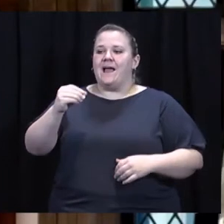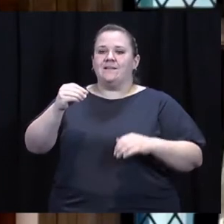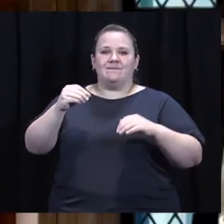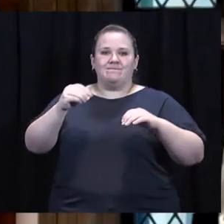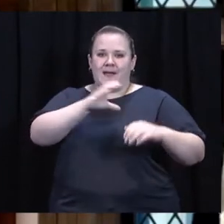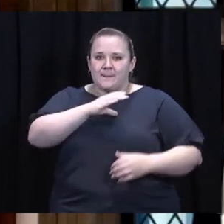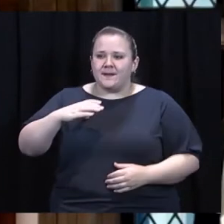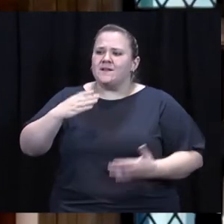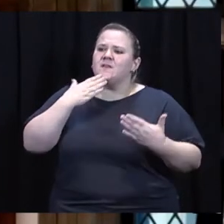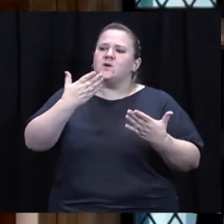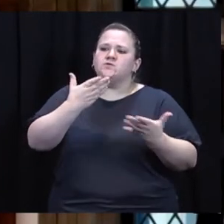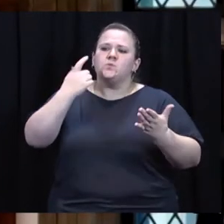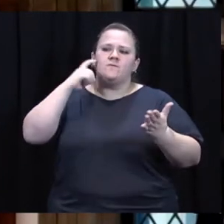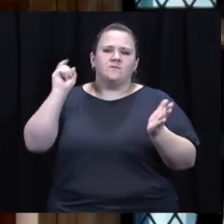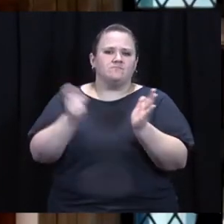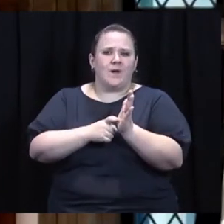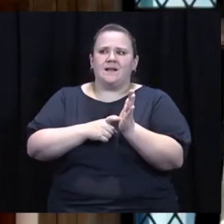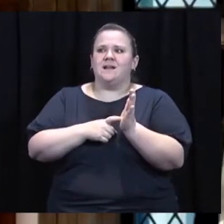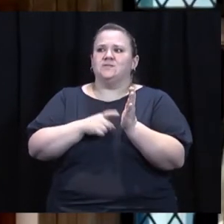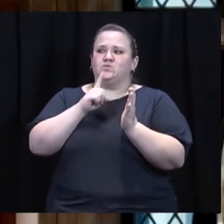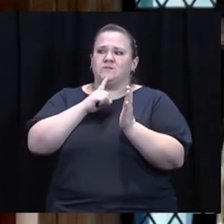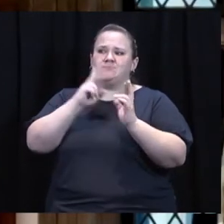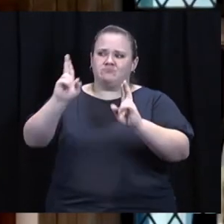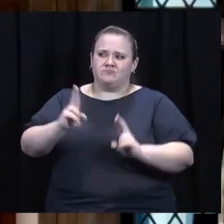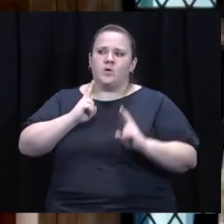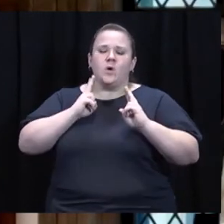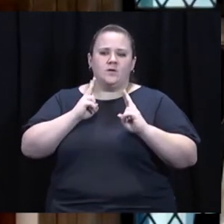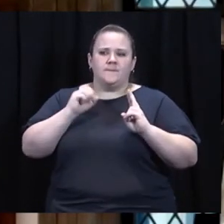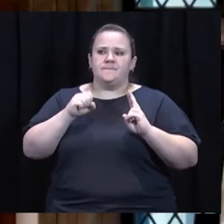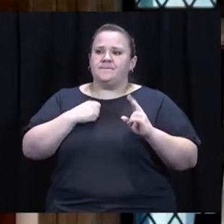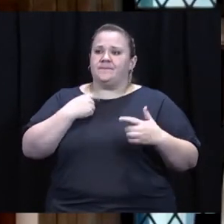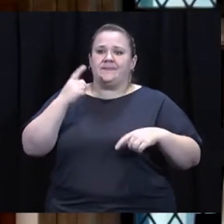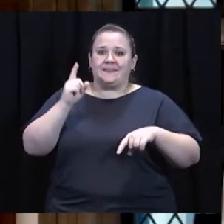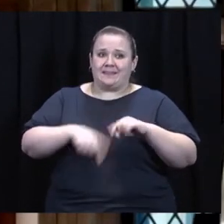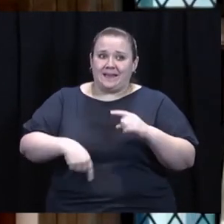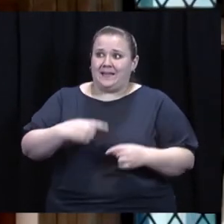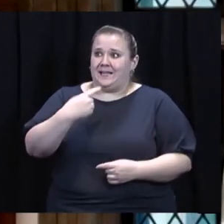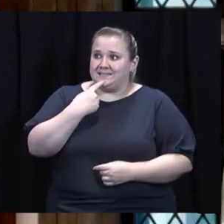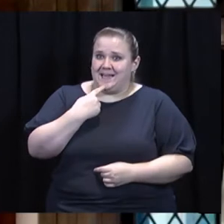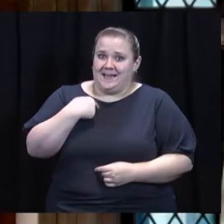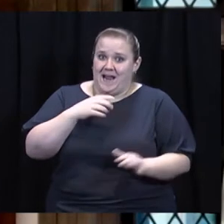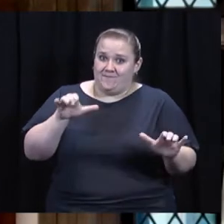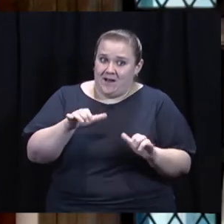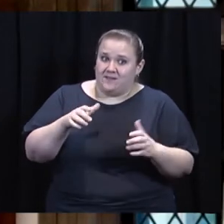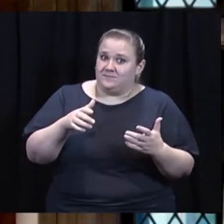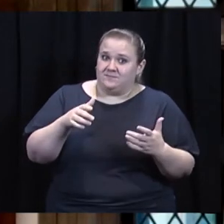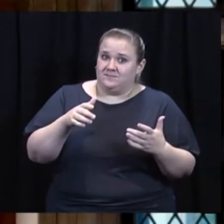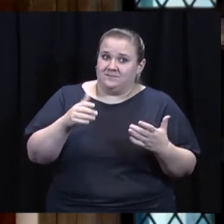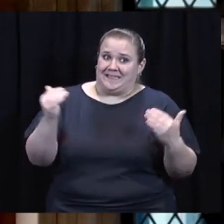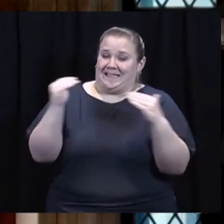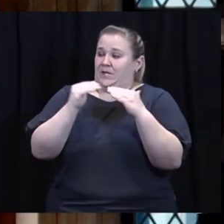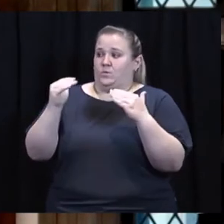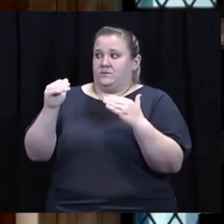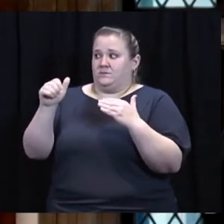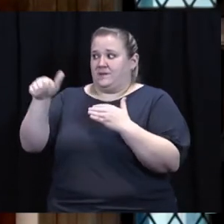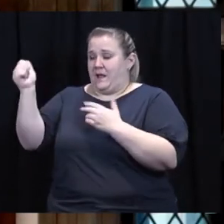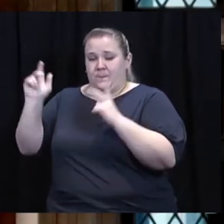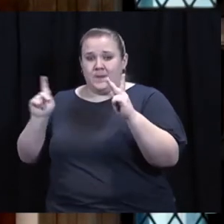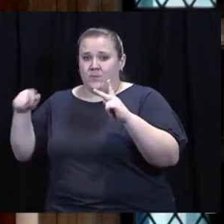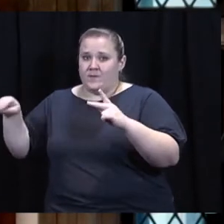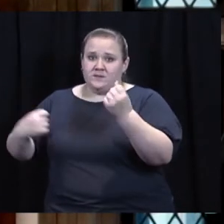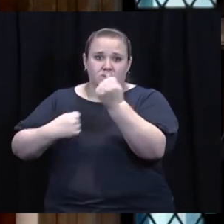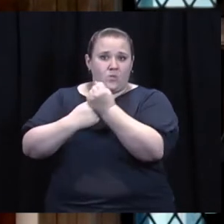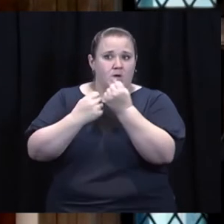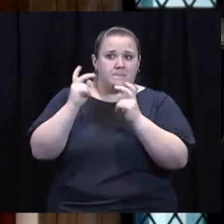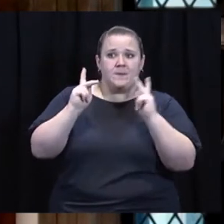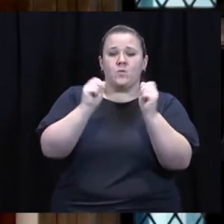committee, thank you so much for this recognition. It truly is an honor. I can't say that I have done as much as many to